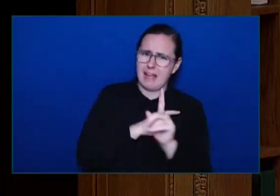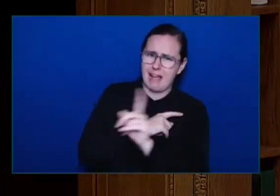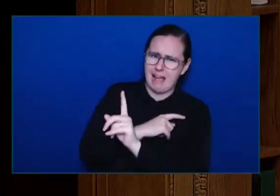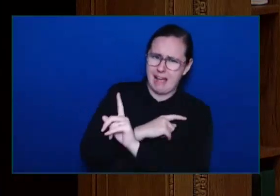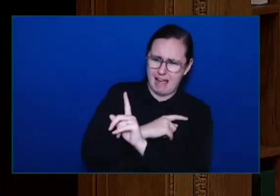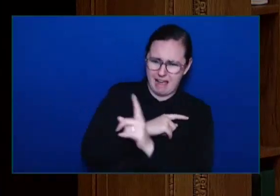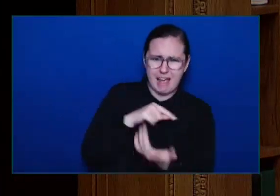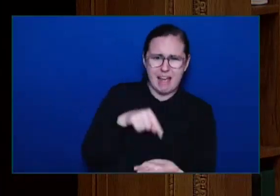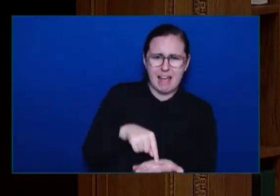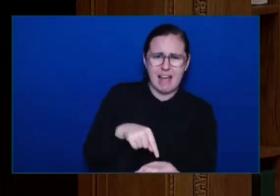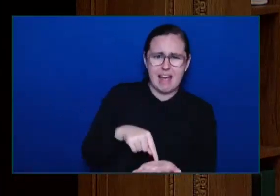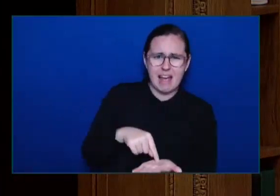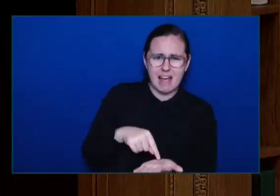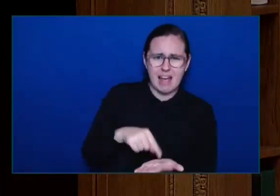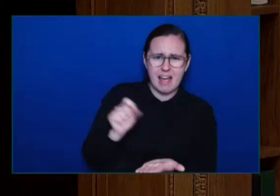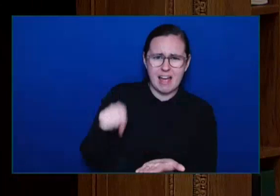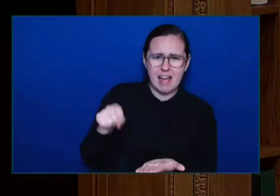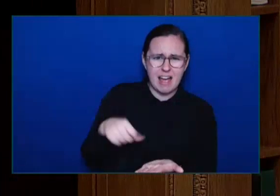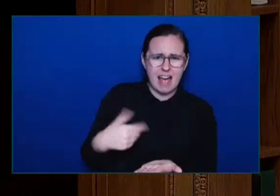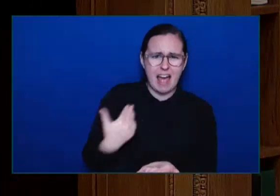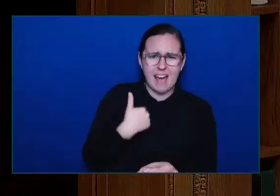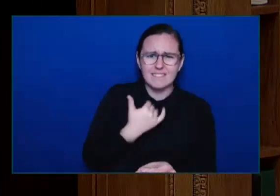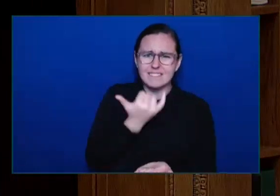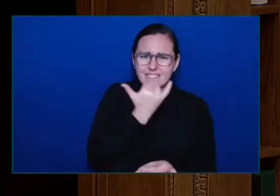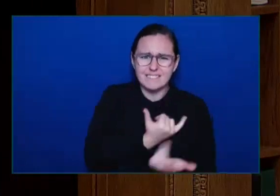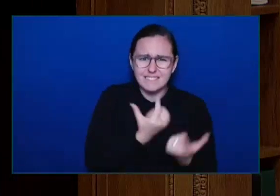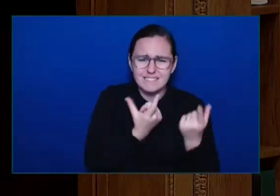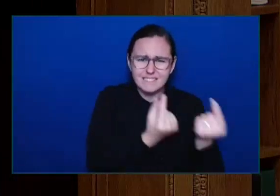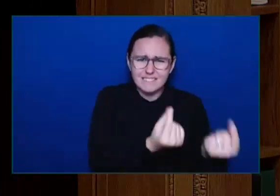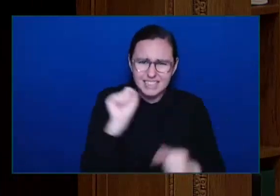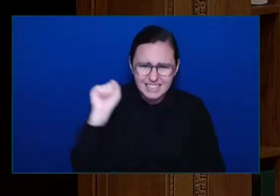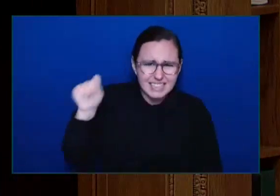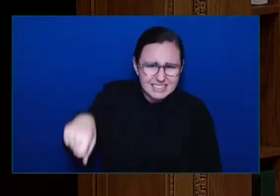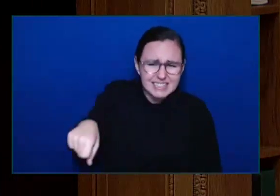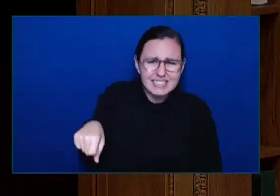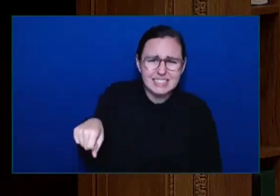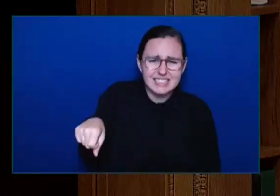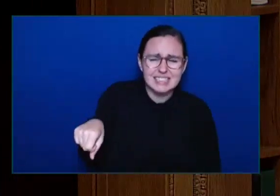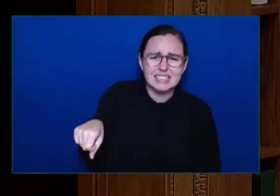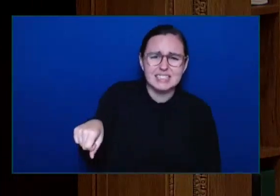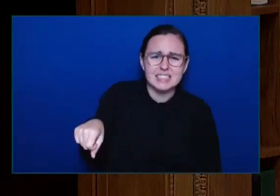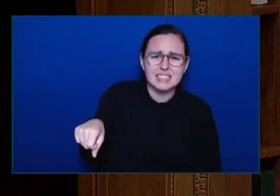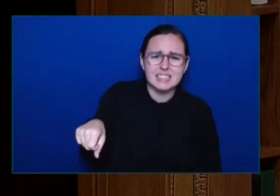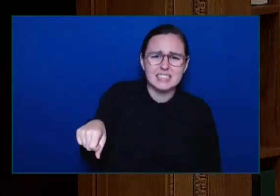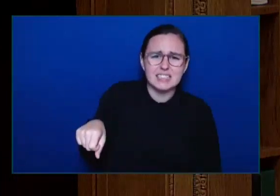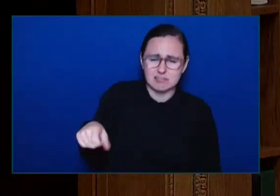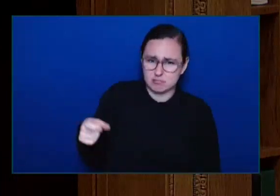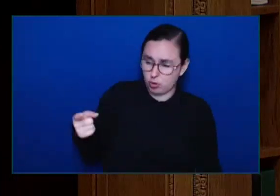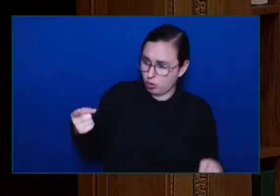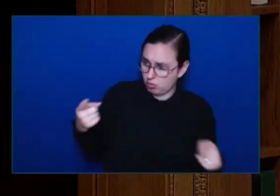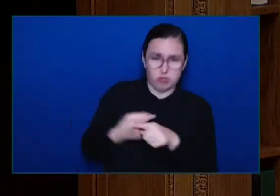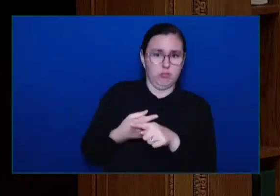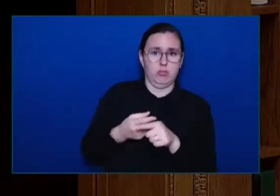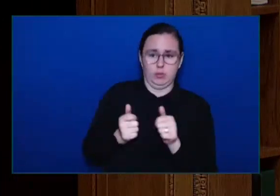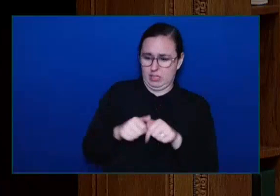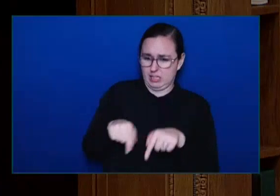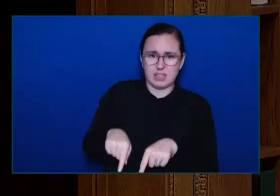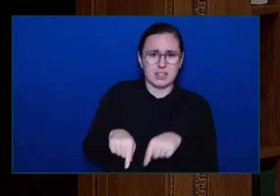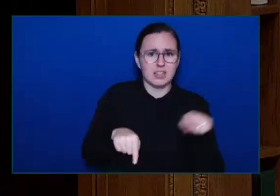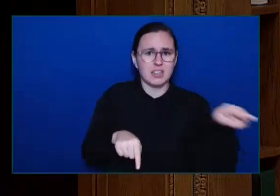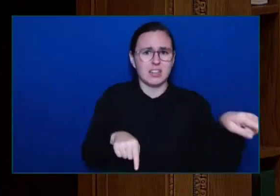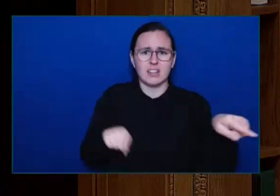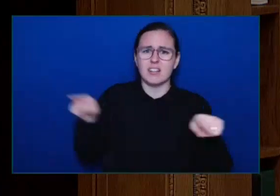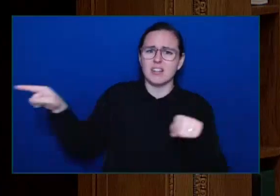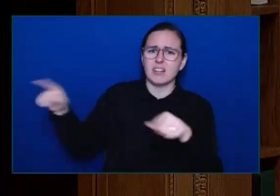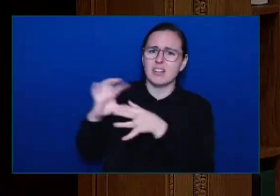And despite all of those warning signs Despite all of that information He signed off on